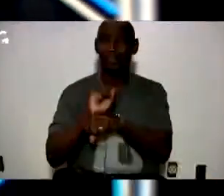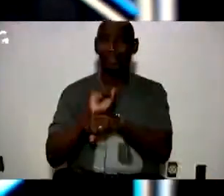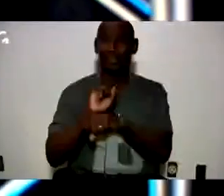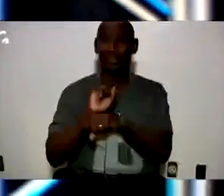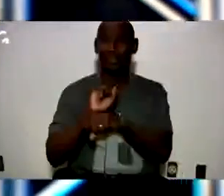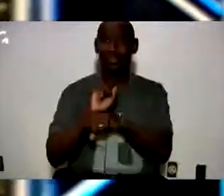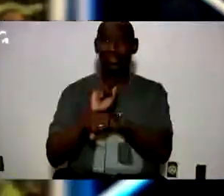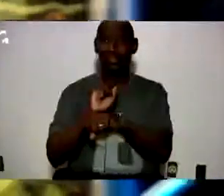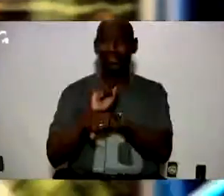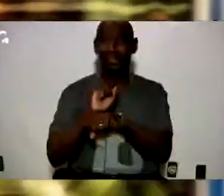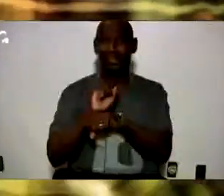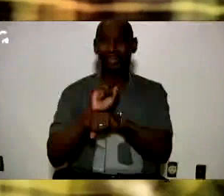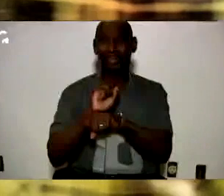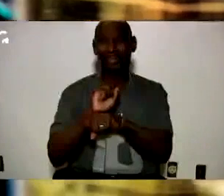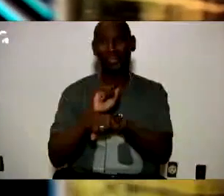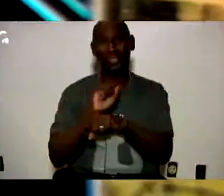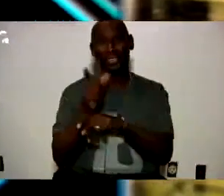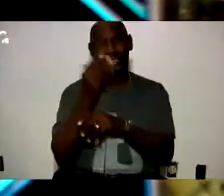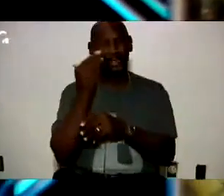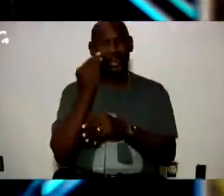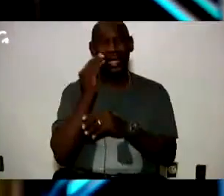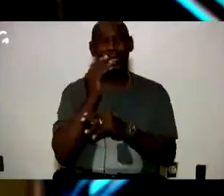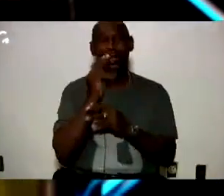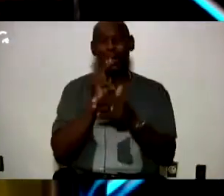You got to have a little humility and she knows how to humble me.